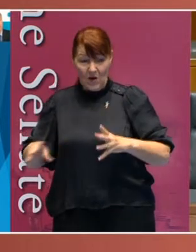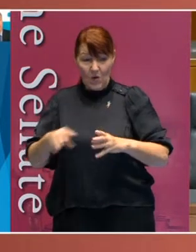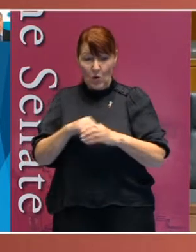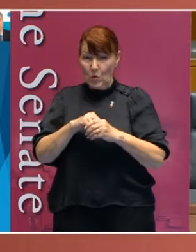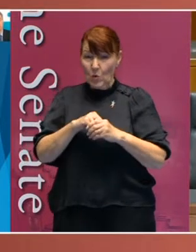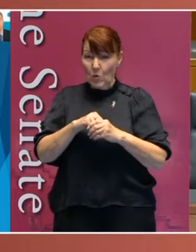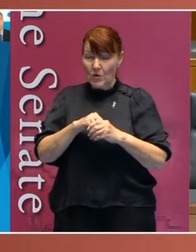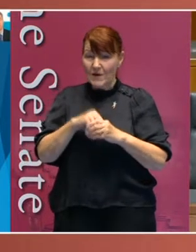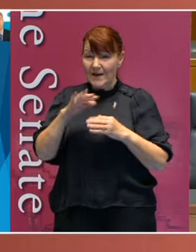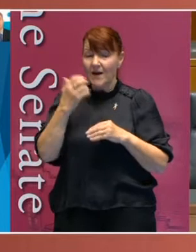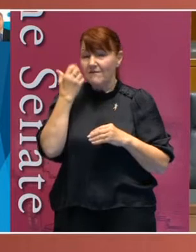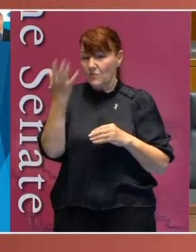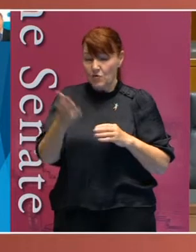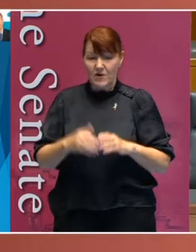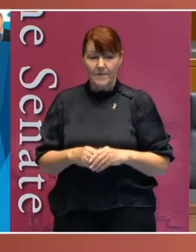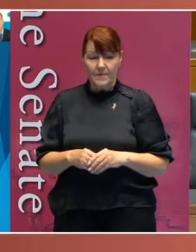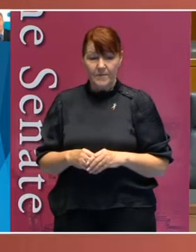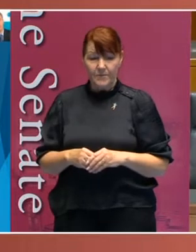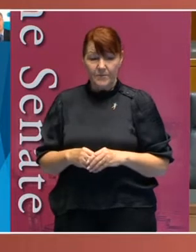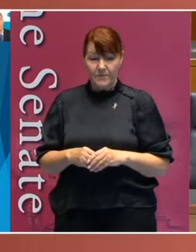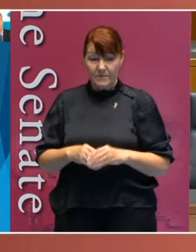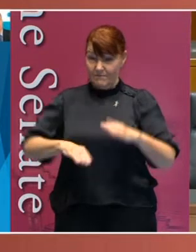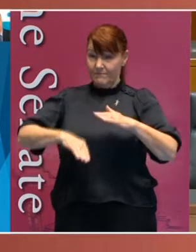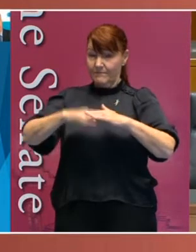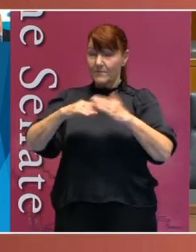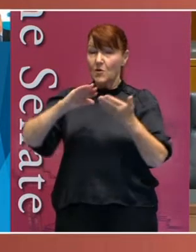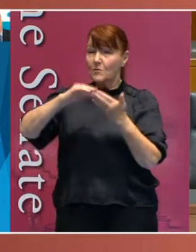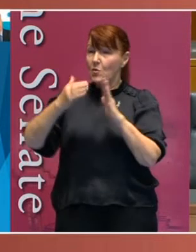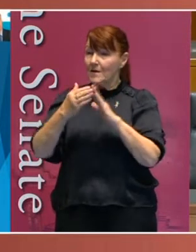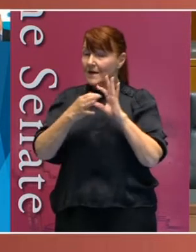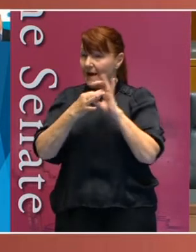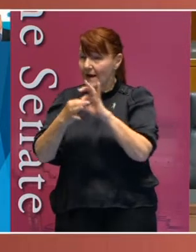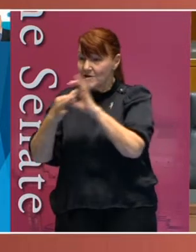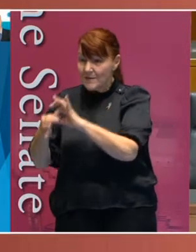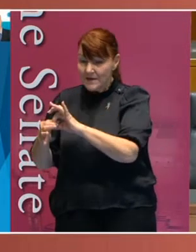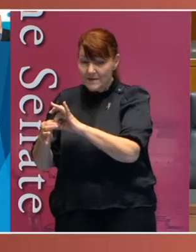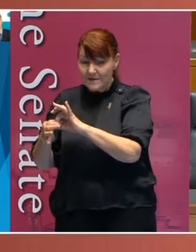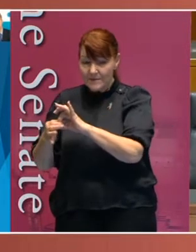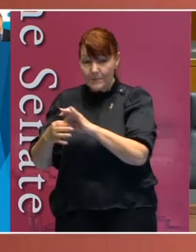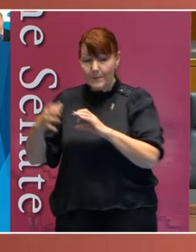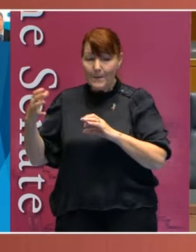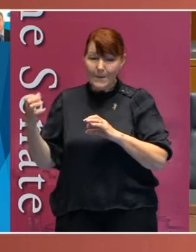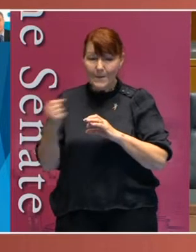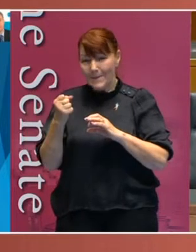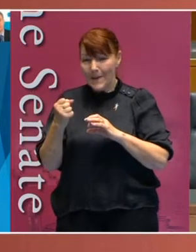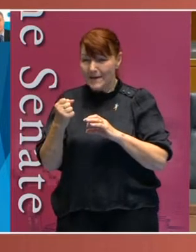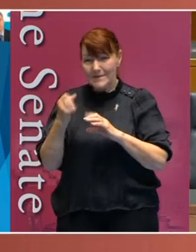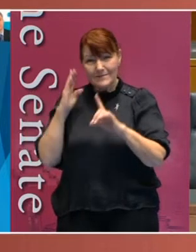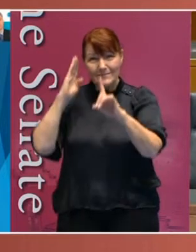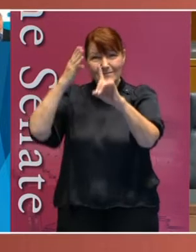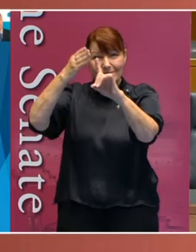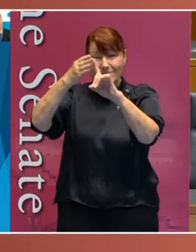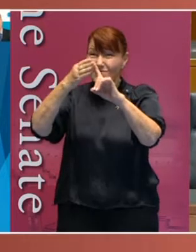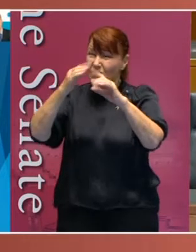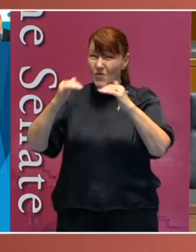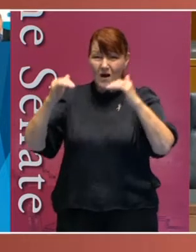now and in the future. And that whole of community engagement must reach to the highest levels of government